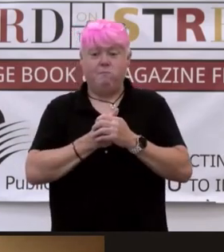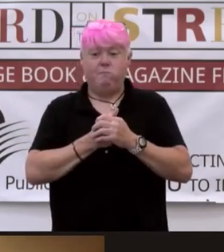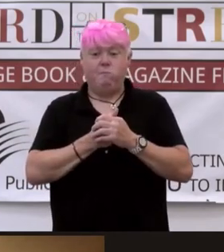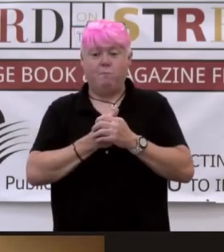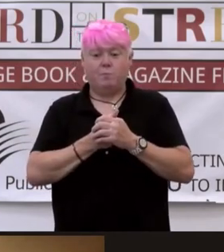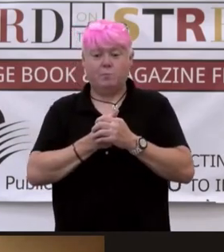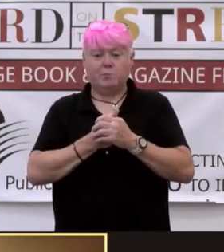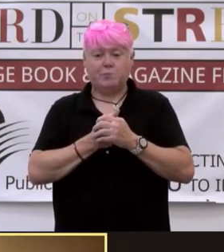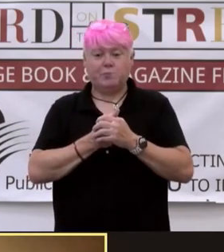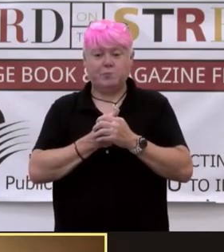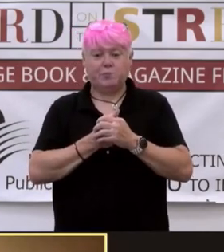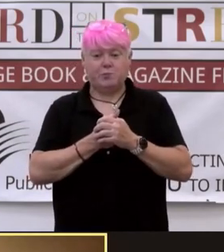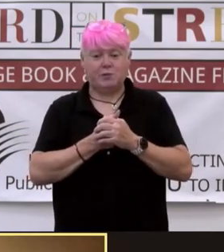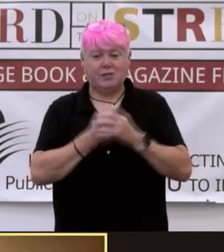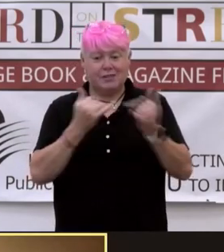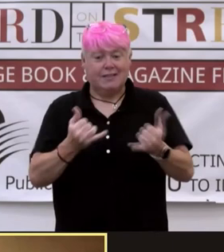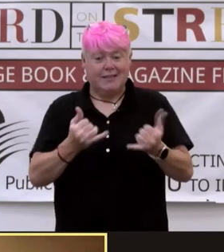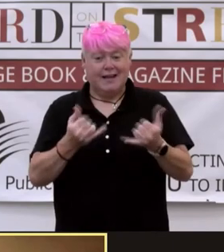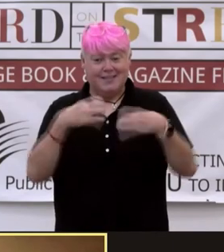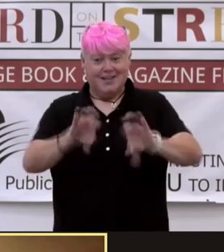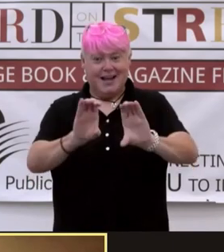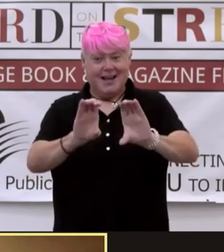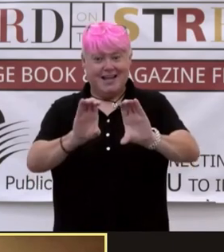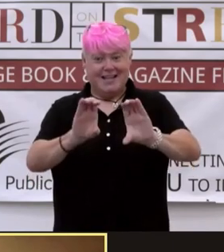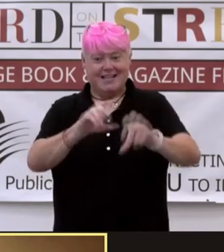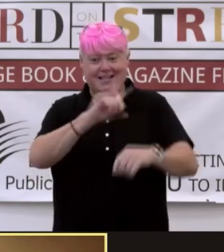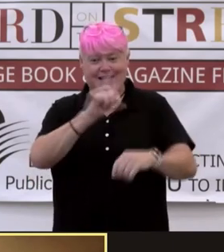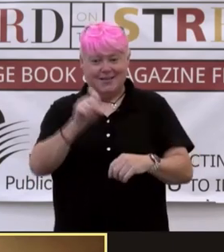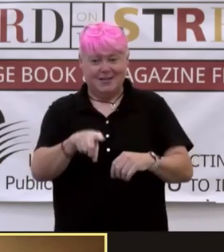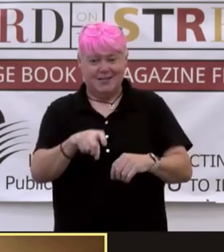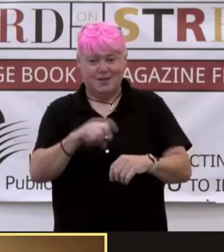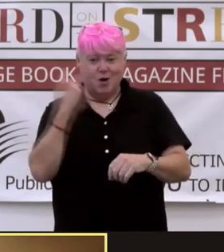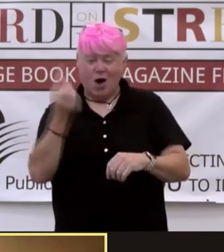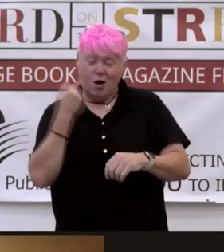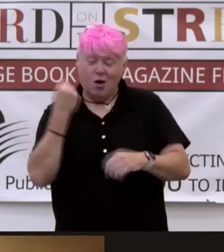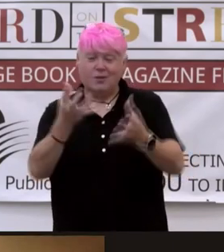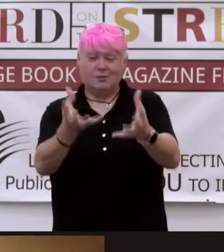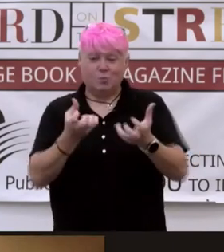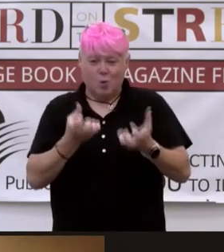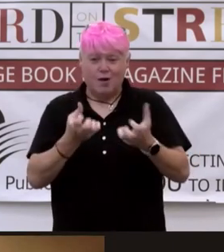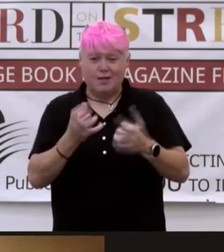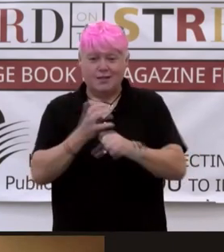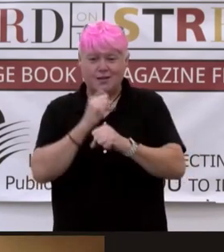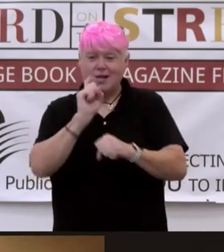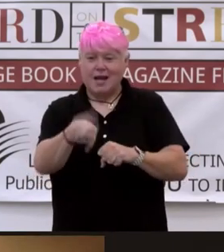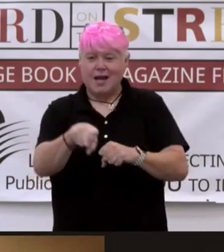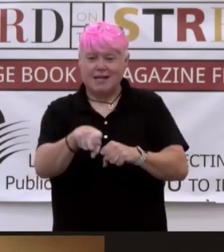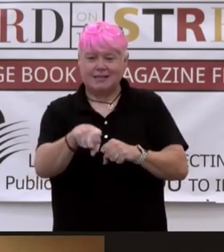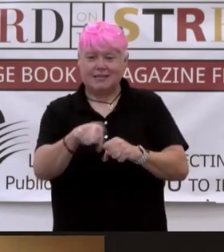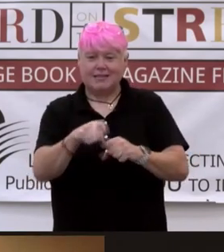If you, now's your chance. Is there a question you always want to get asked and never get asked?